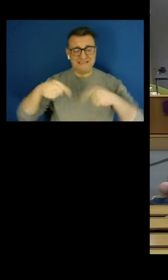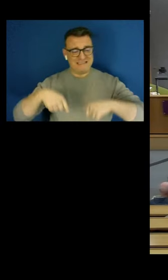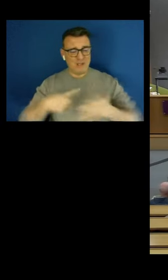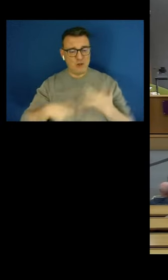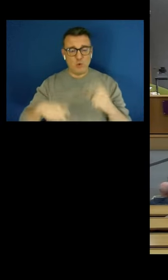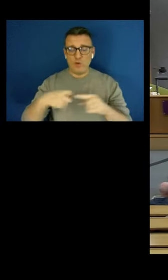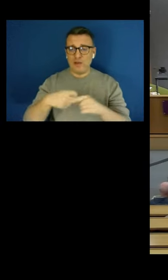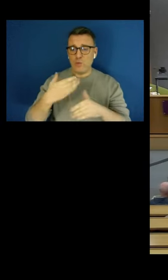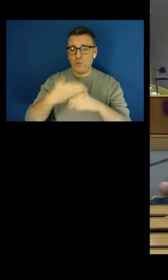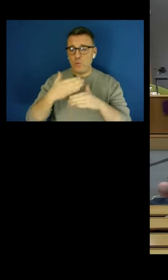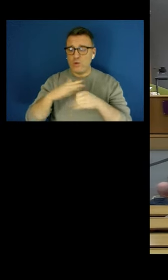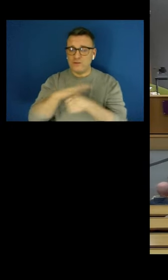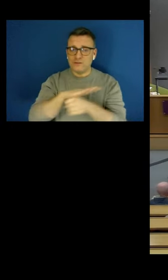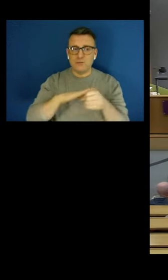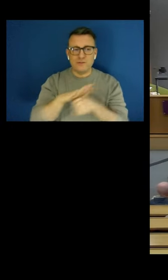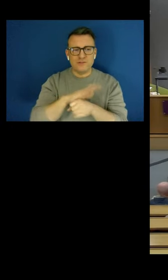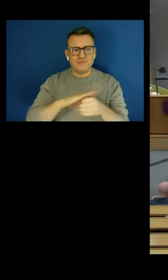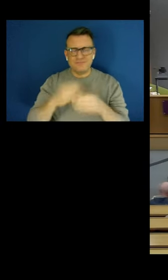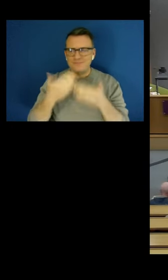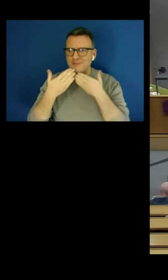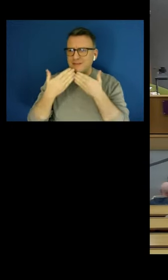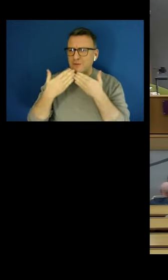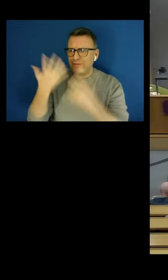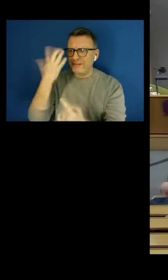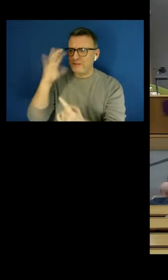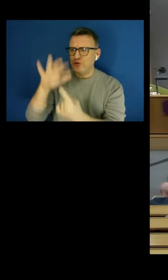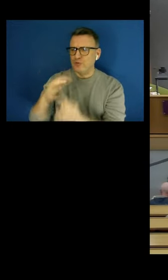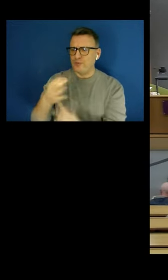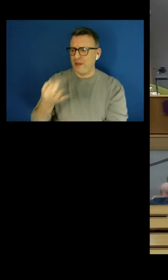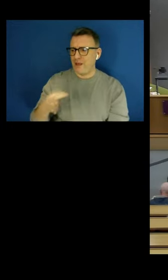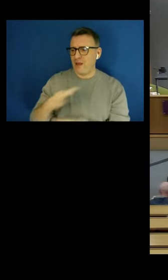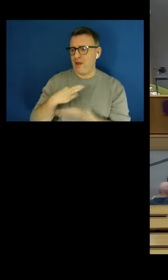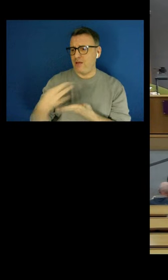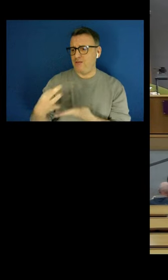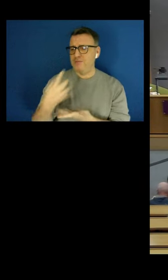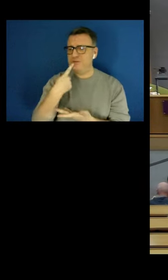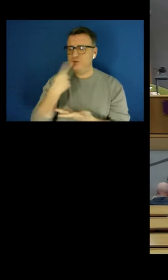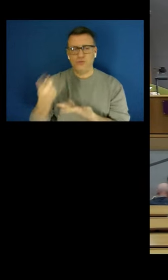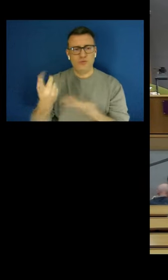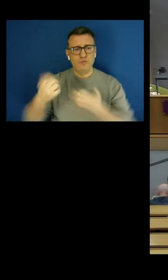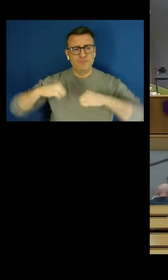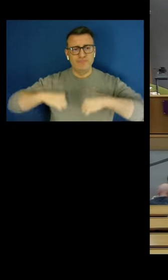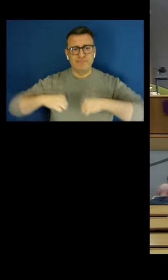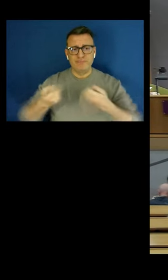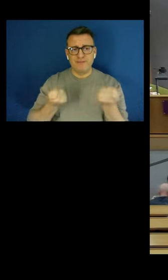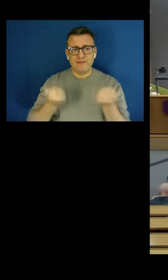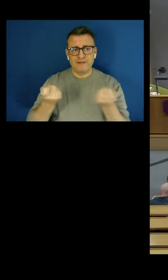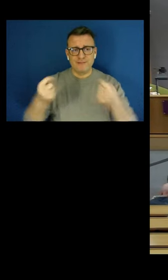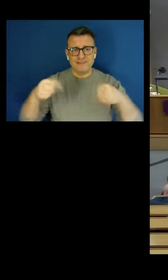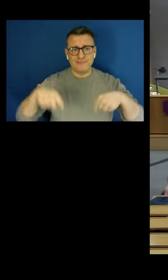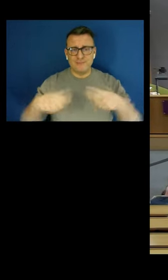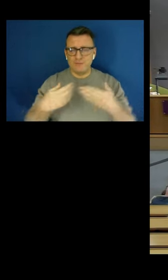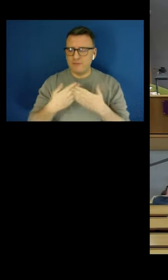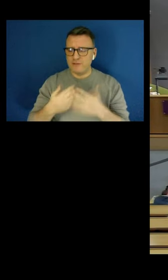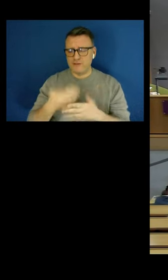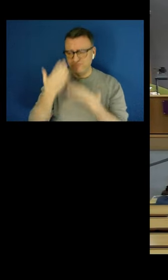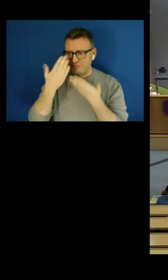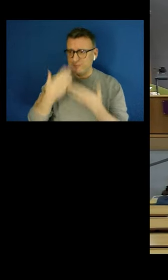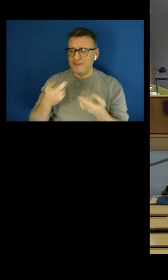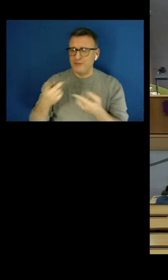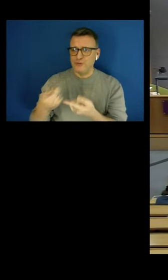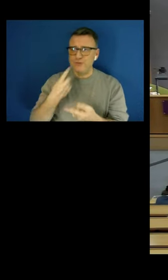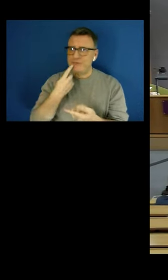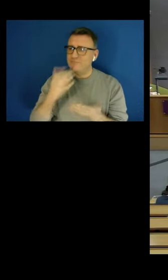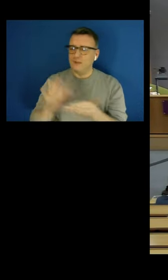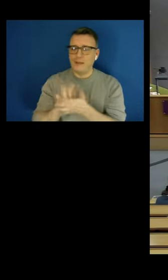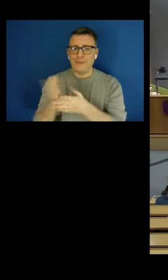of all to the Institute for inviting me to chair this event. I am honored to be here with you and of